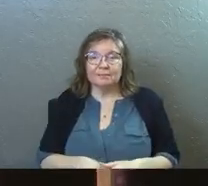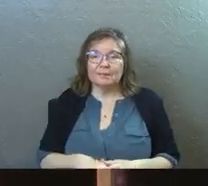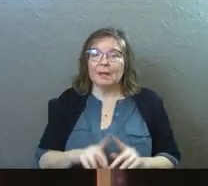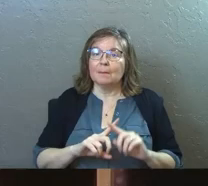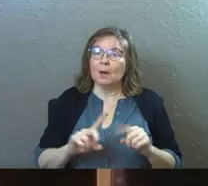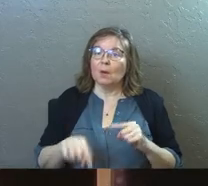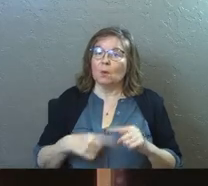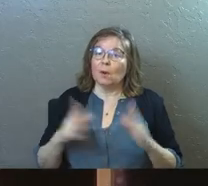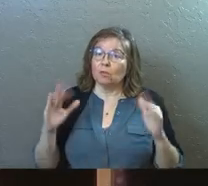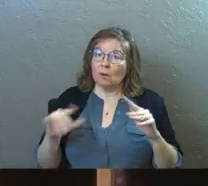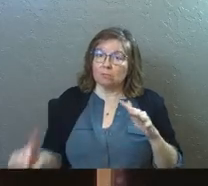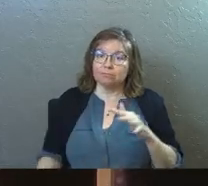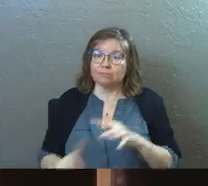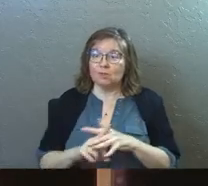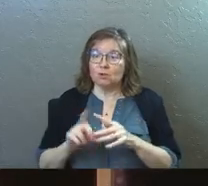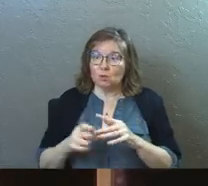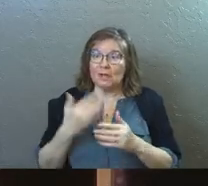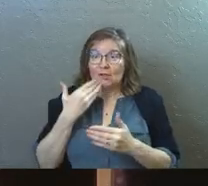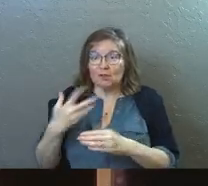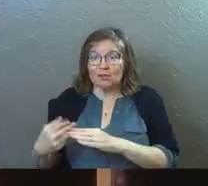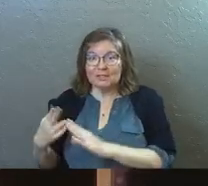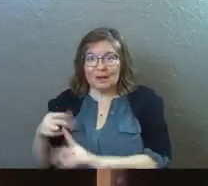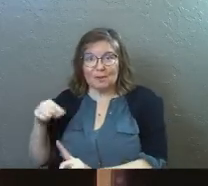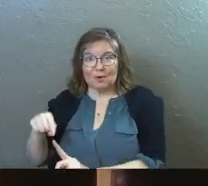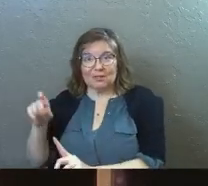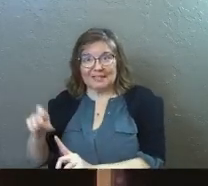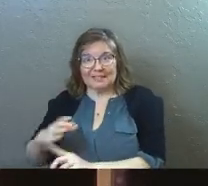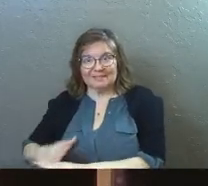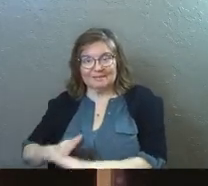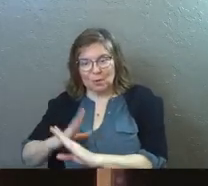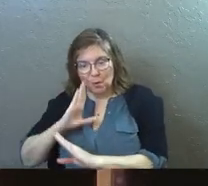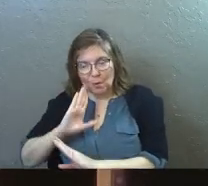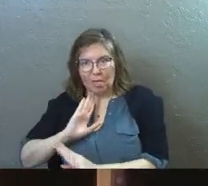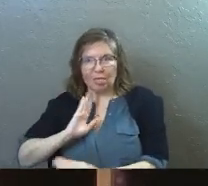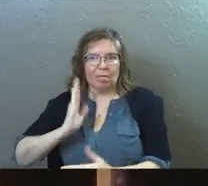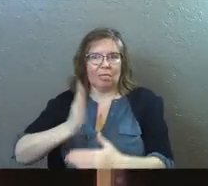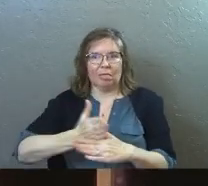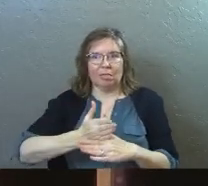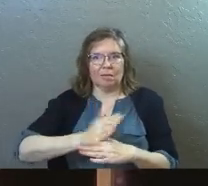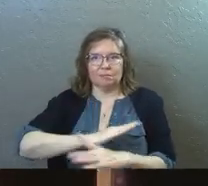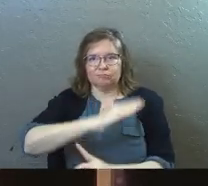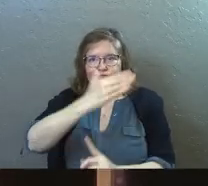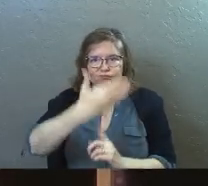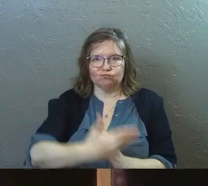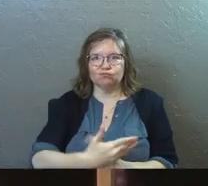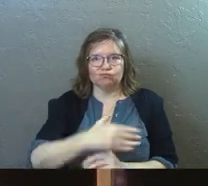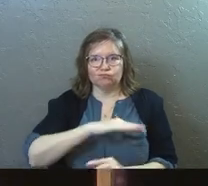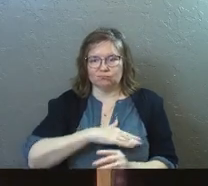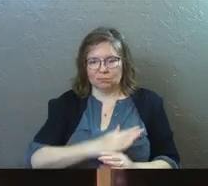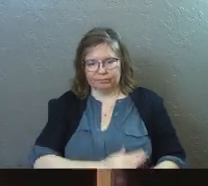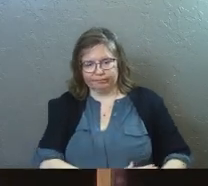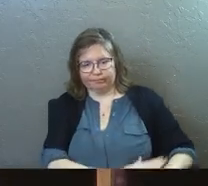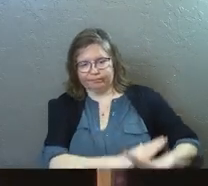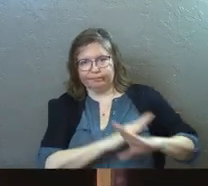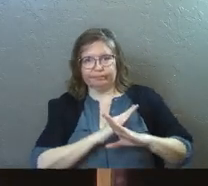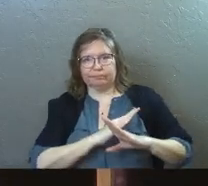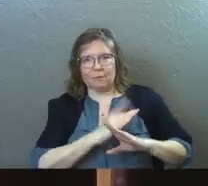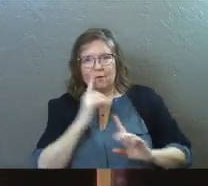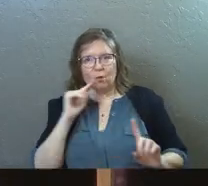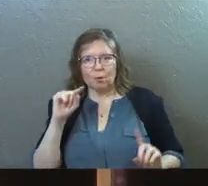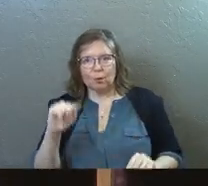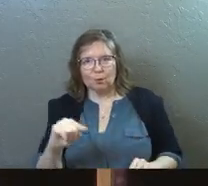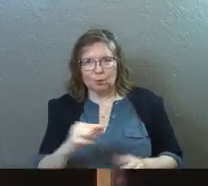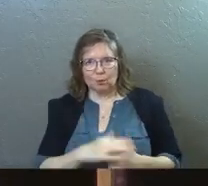He's like, but it's when the trouble comes that you need the good shepherd who will put his own body in the way for you.